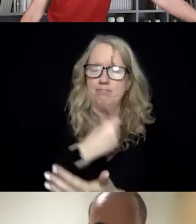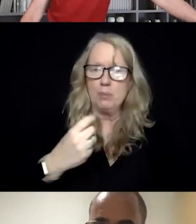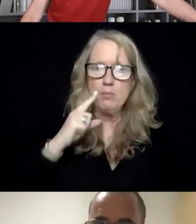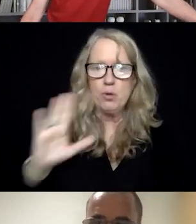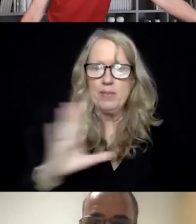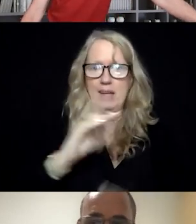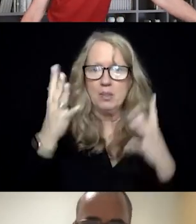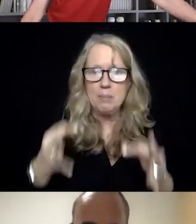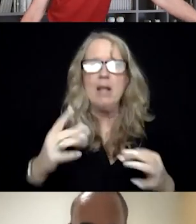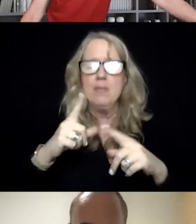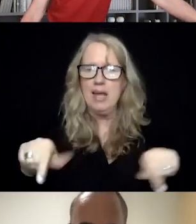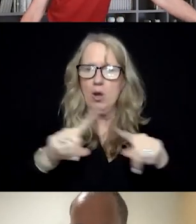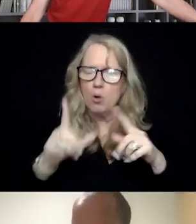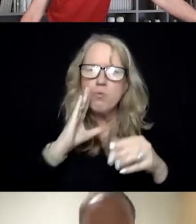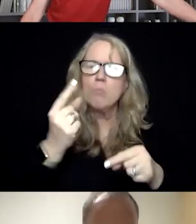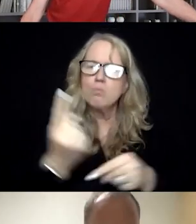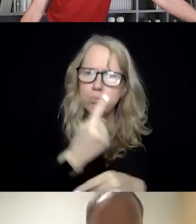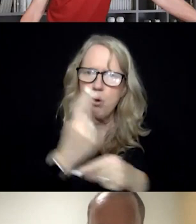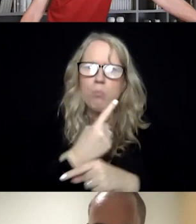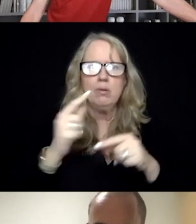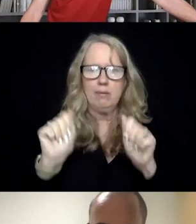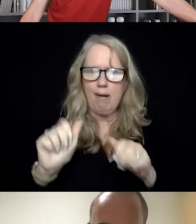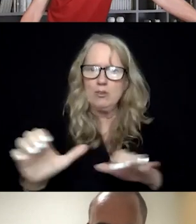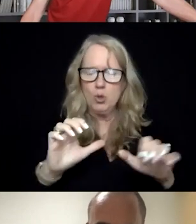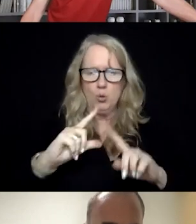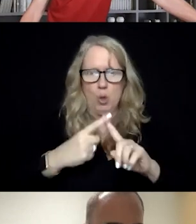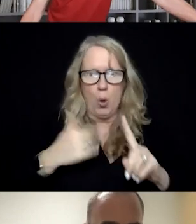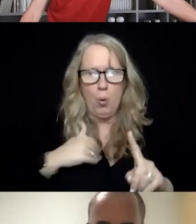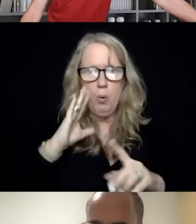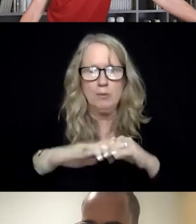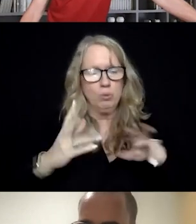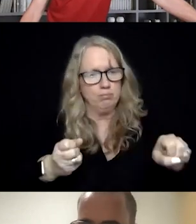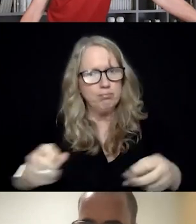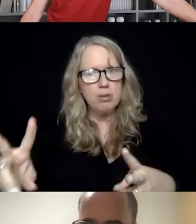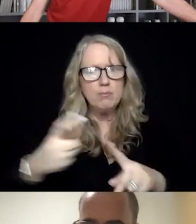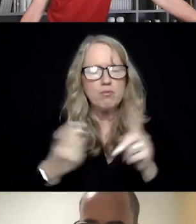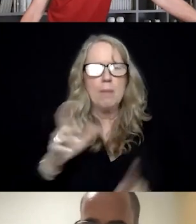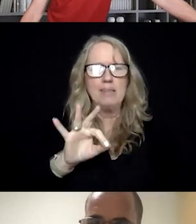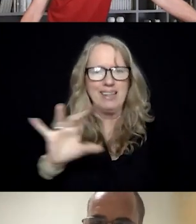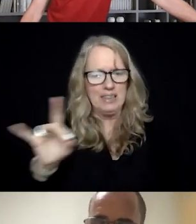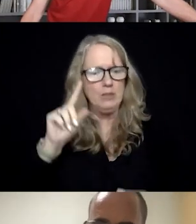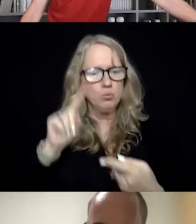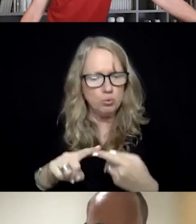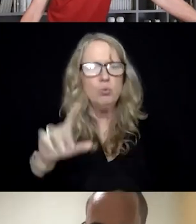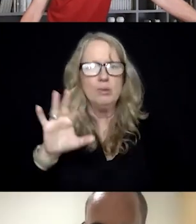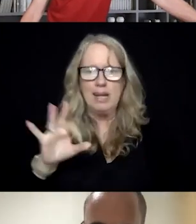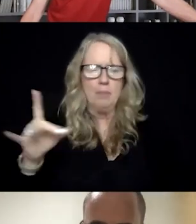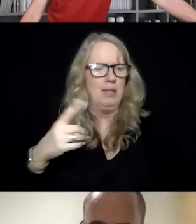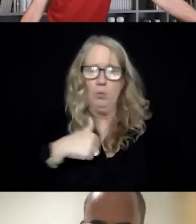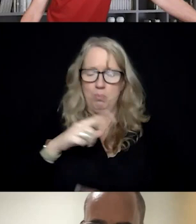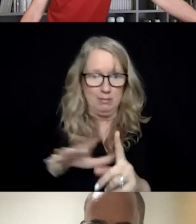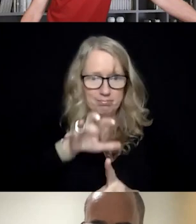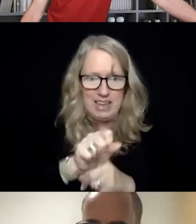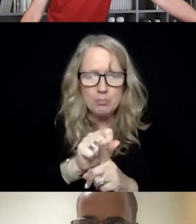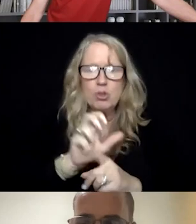are doing so appropriately. We can capture when we transfer a call from 9-1-1 to 9-8-8, but we can't capture